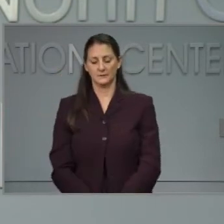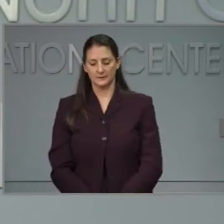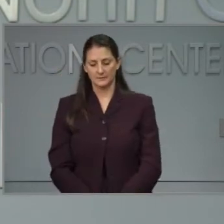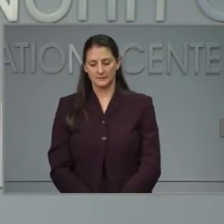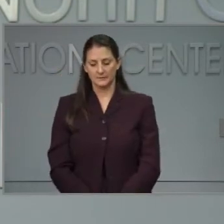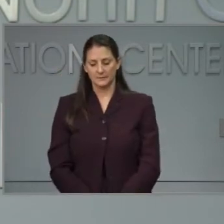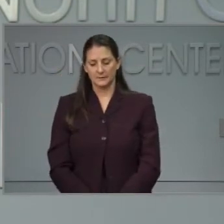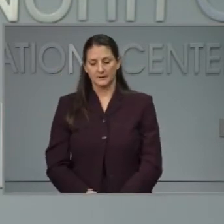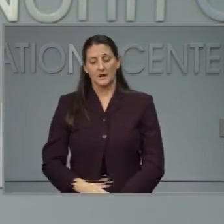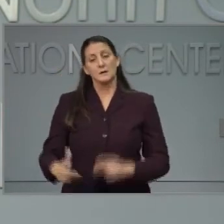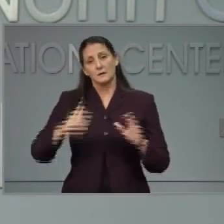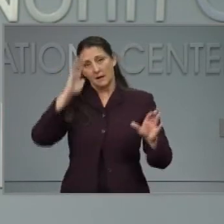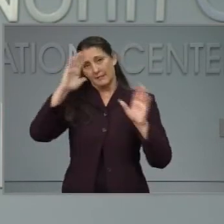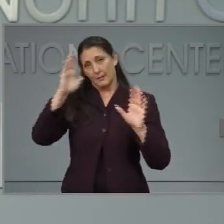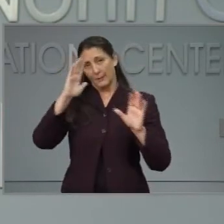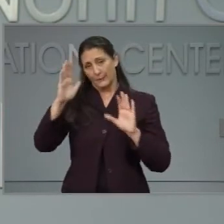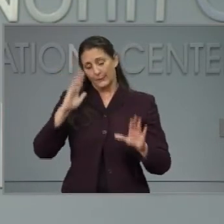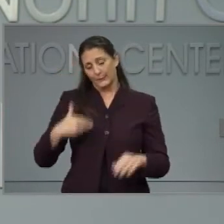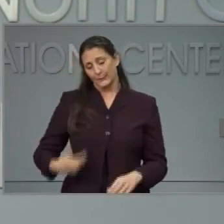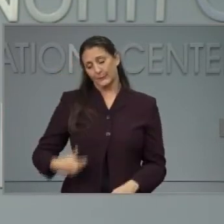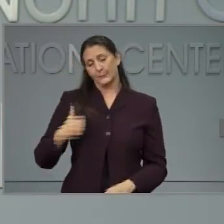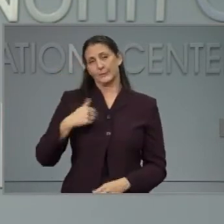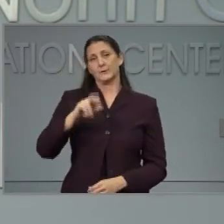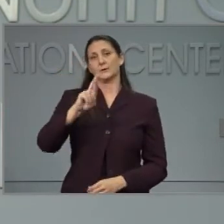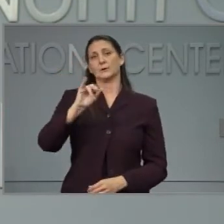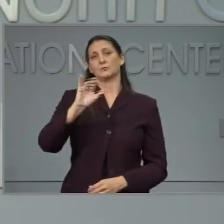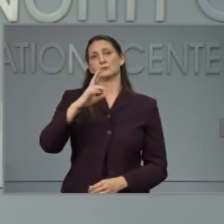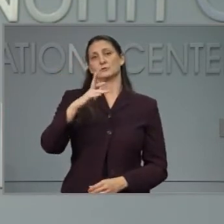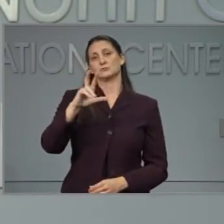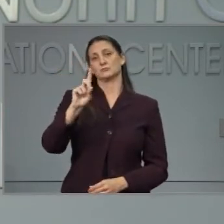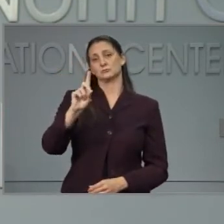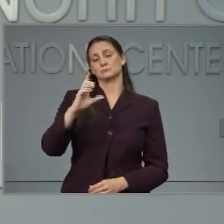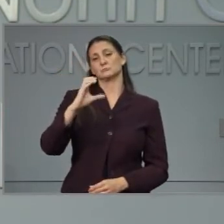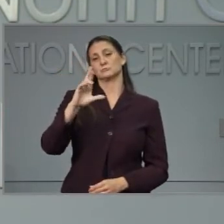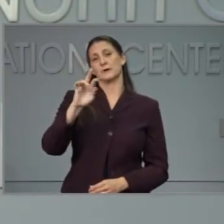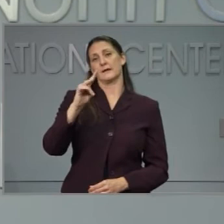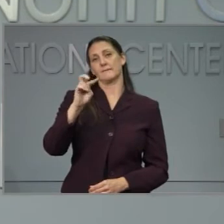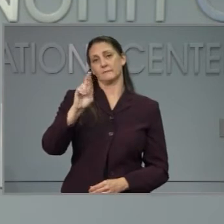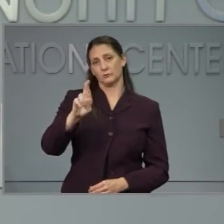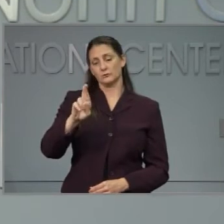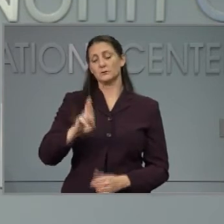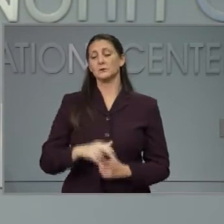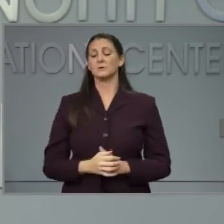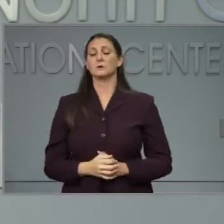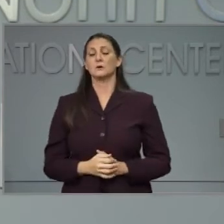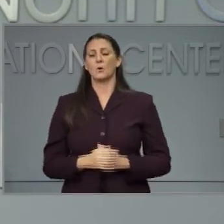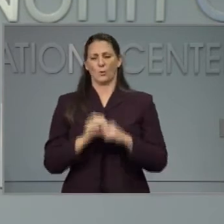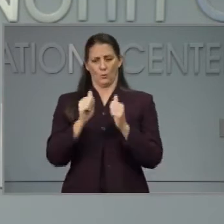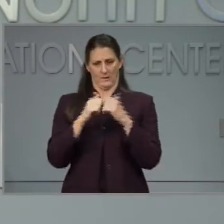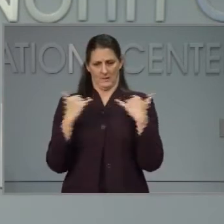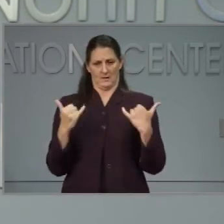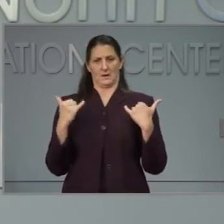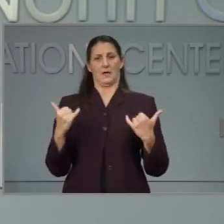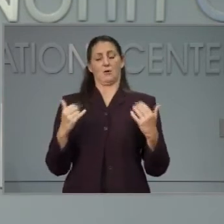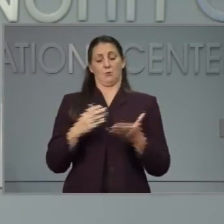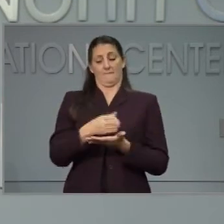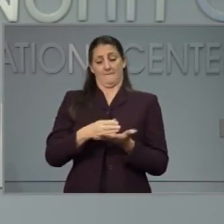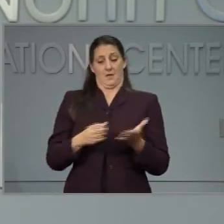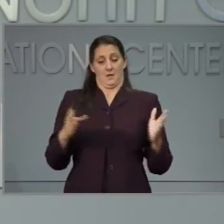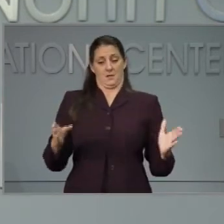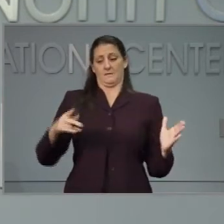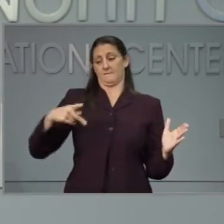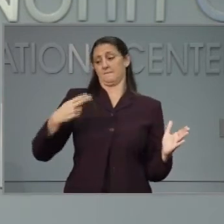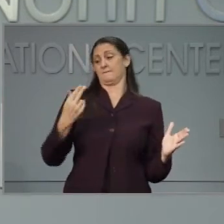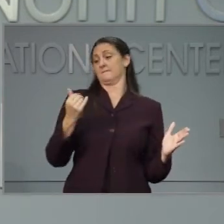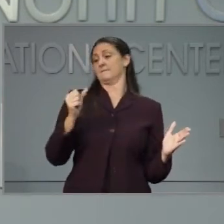Yes. Hello, Governor. This is Richard Craver with the Winston-Salem Journal. With the Phase 2.5 opening, you're talking about